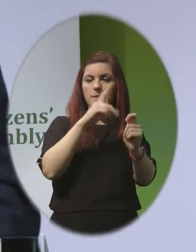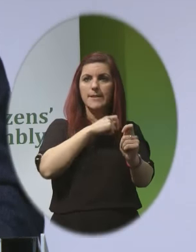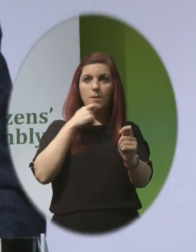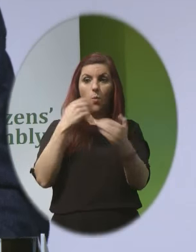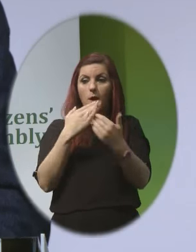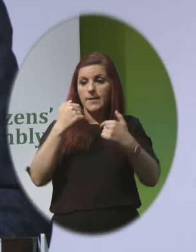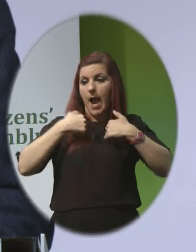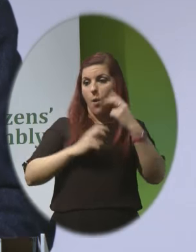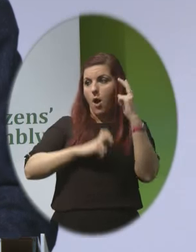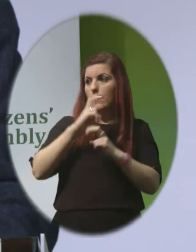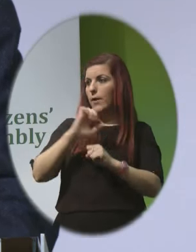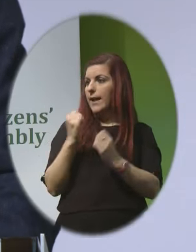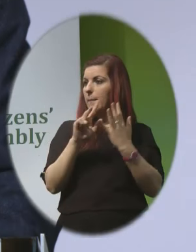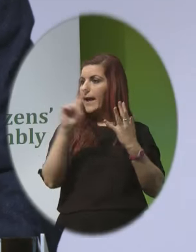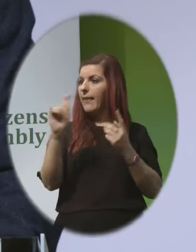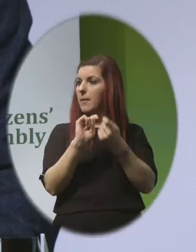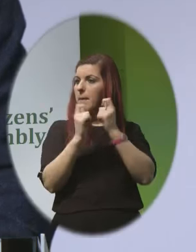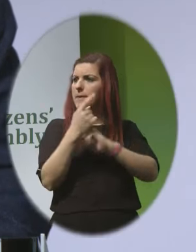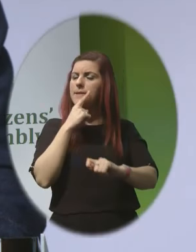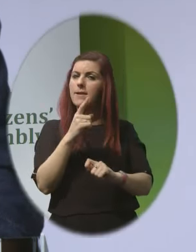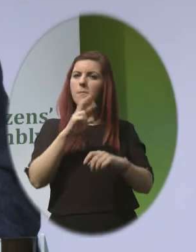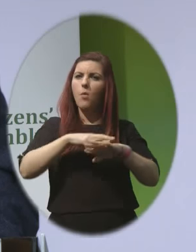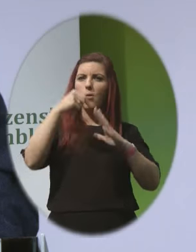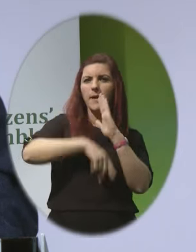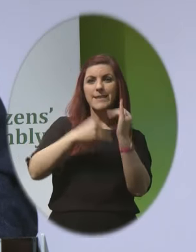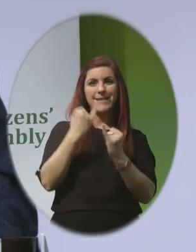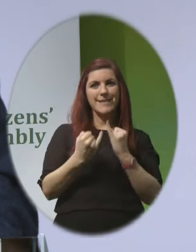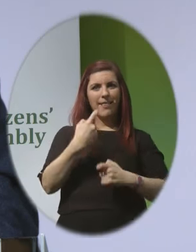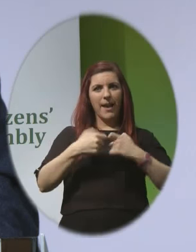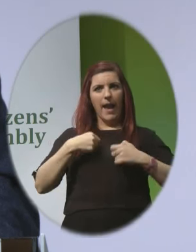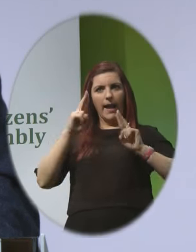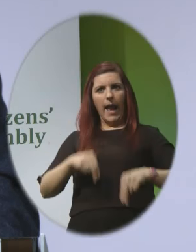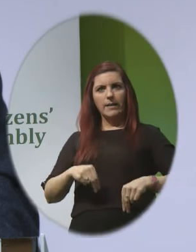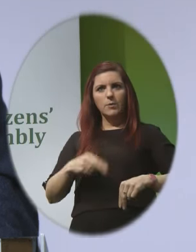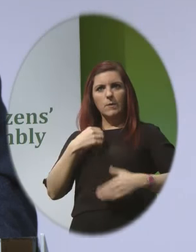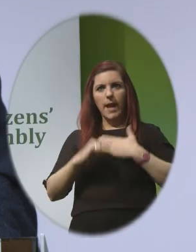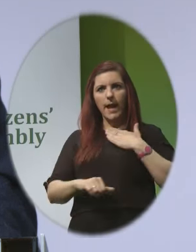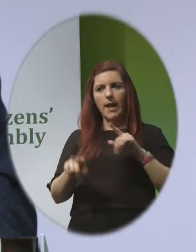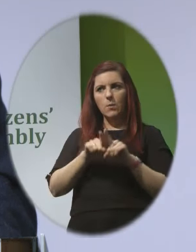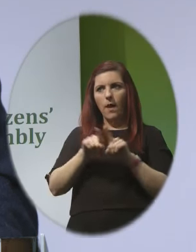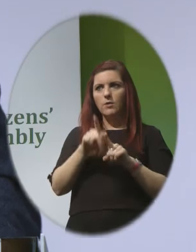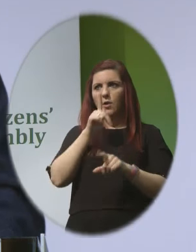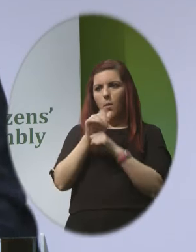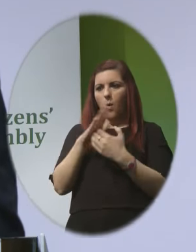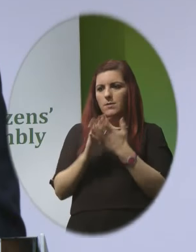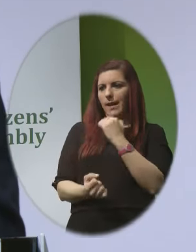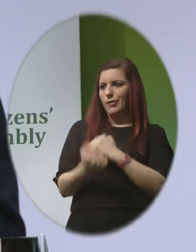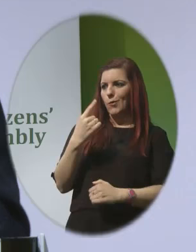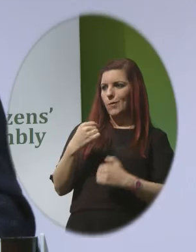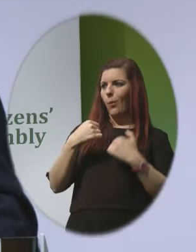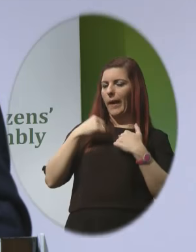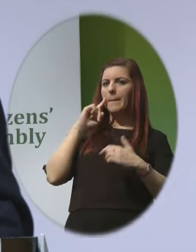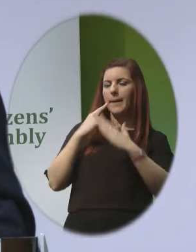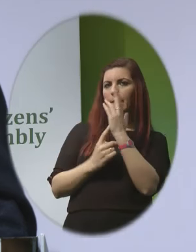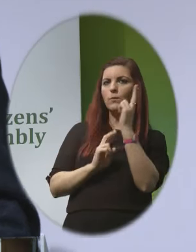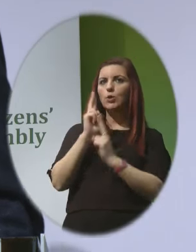for keeping the eighth amendment and addresses in greater detail than I can in the time available today the issues which we believe you should